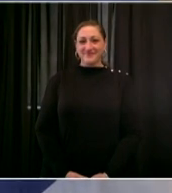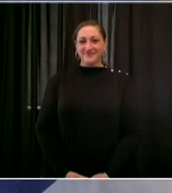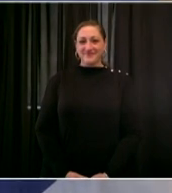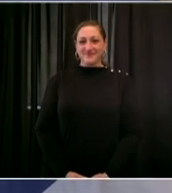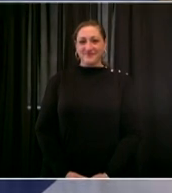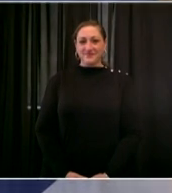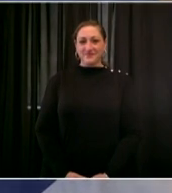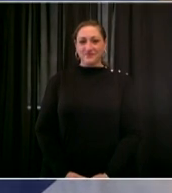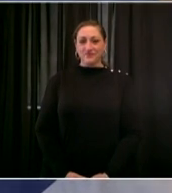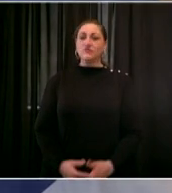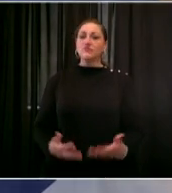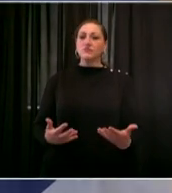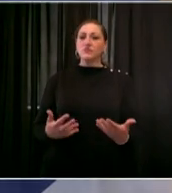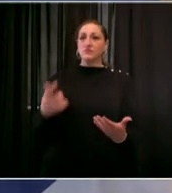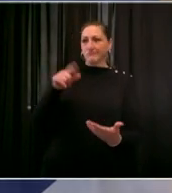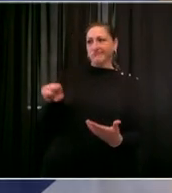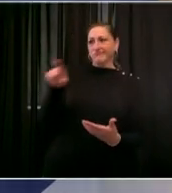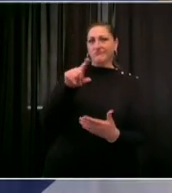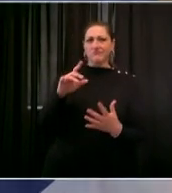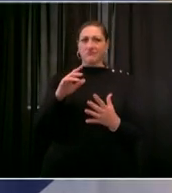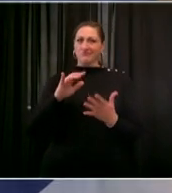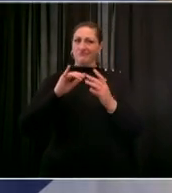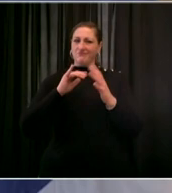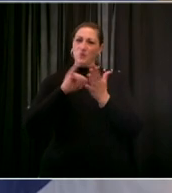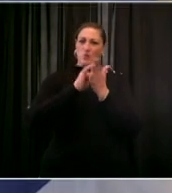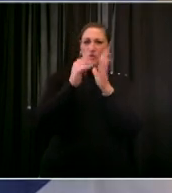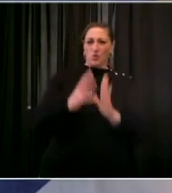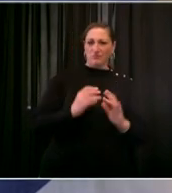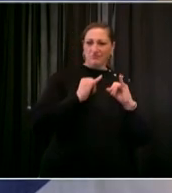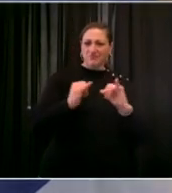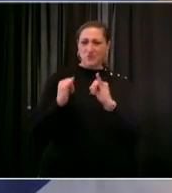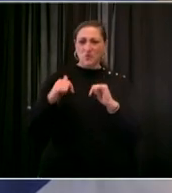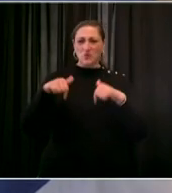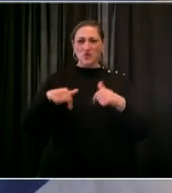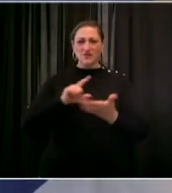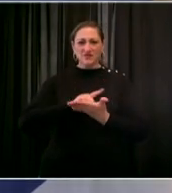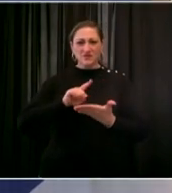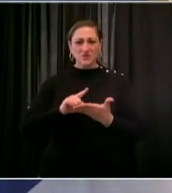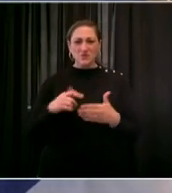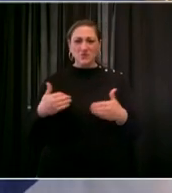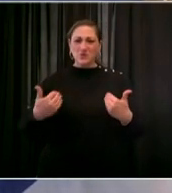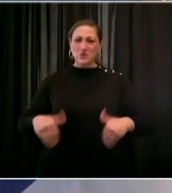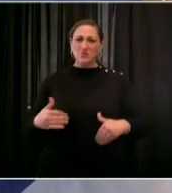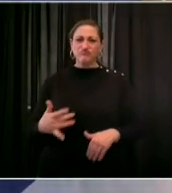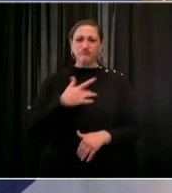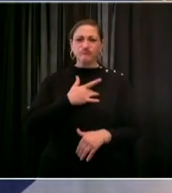my fellow new yorkers this has been a week of strong emotions in our city